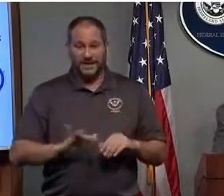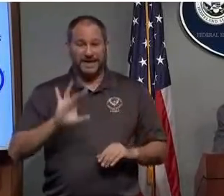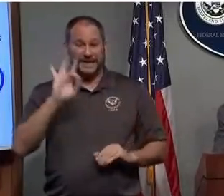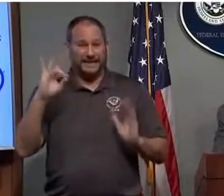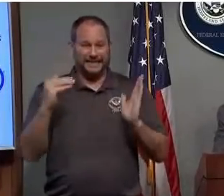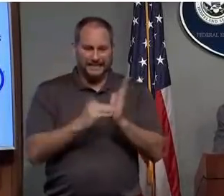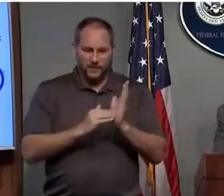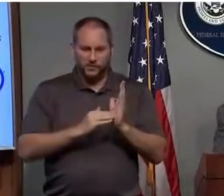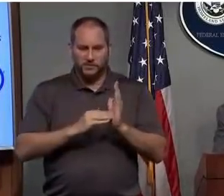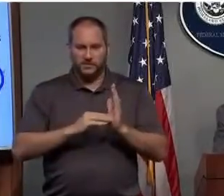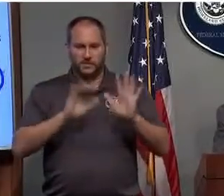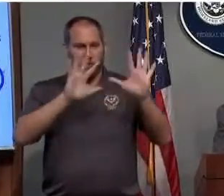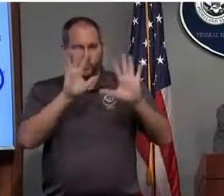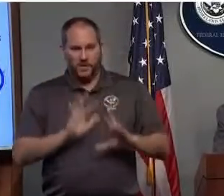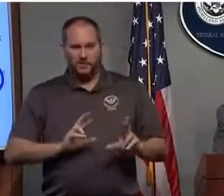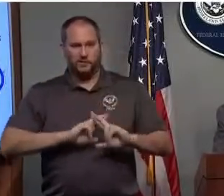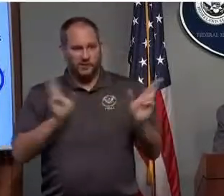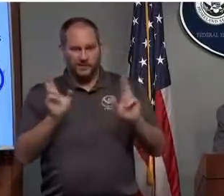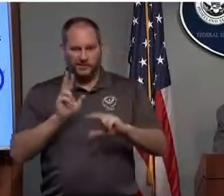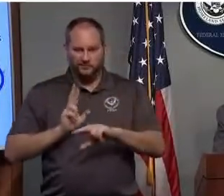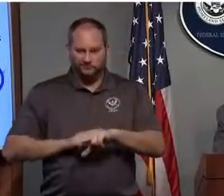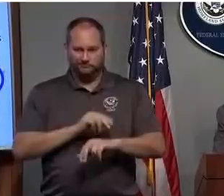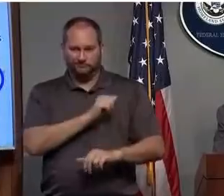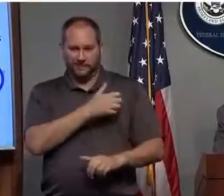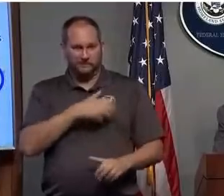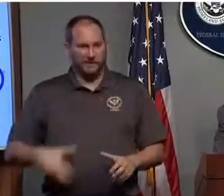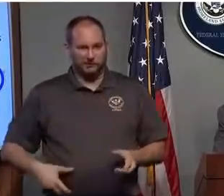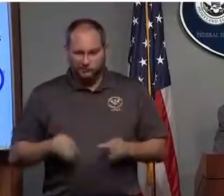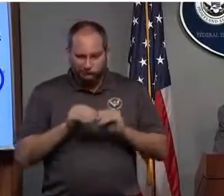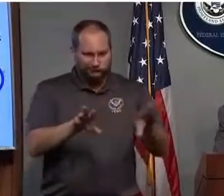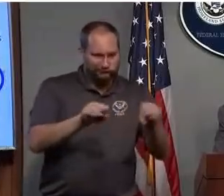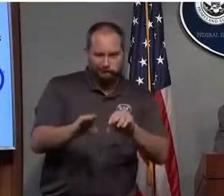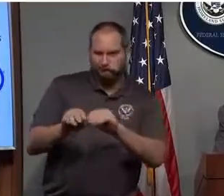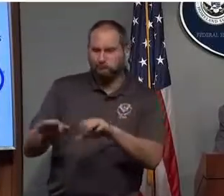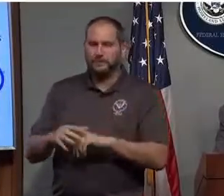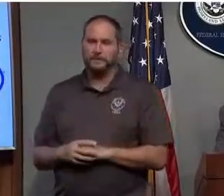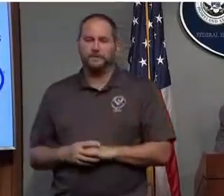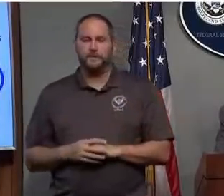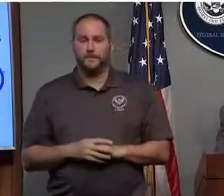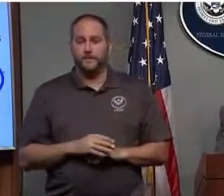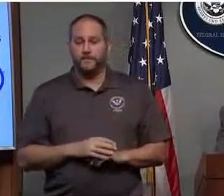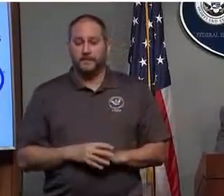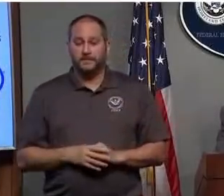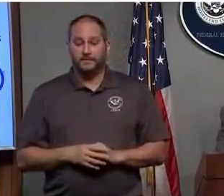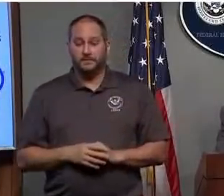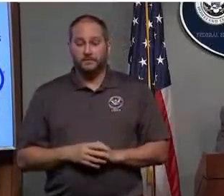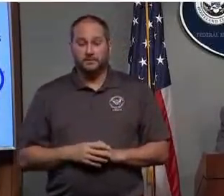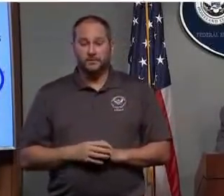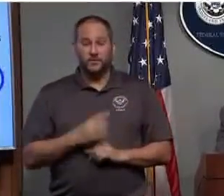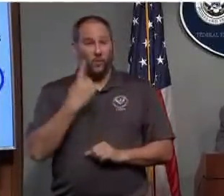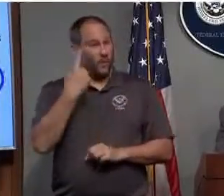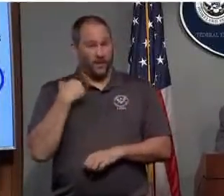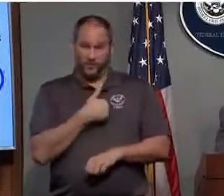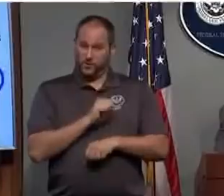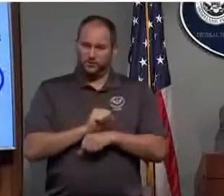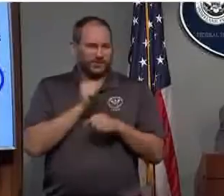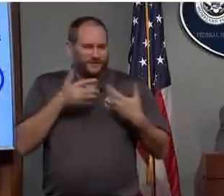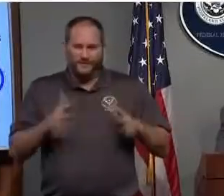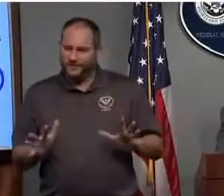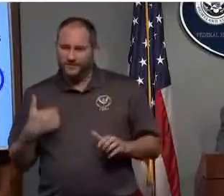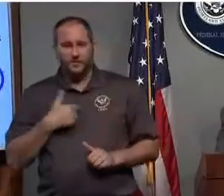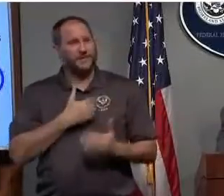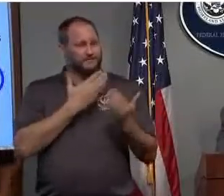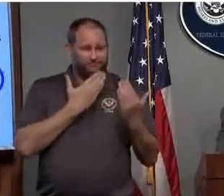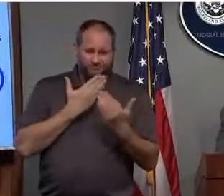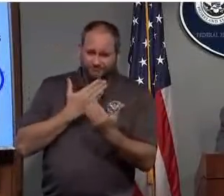Although the storm has made landfall, our work is not done. I want to say thank you to our hardworking team from the response and